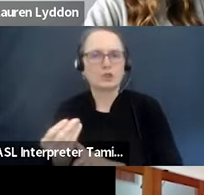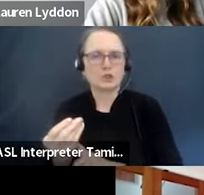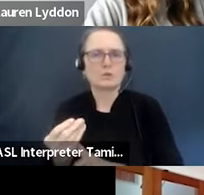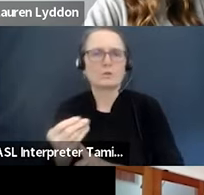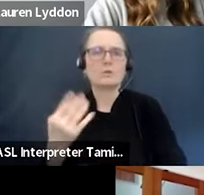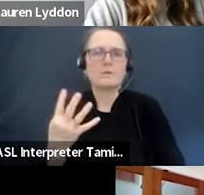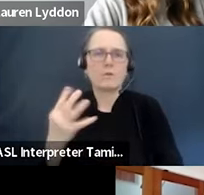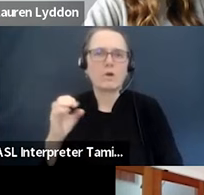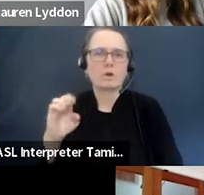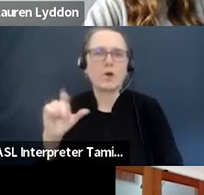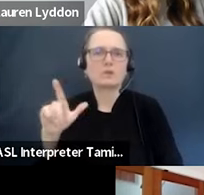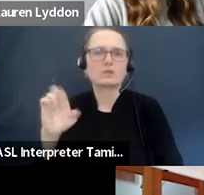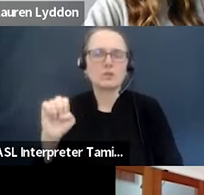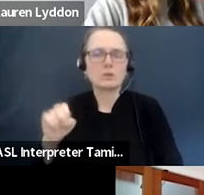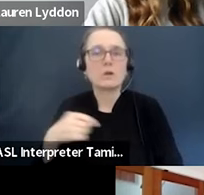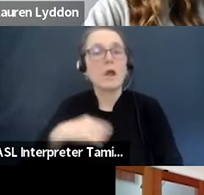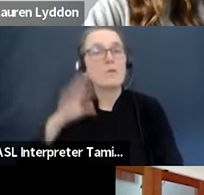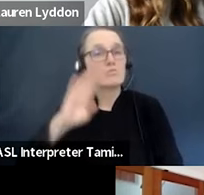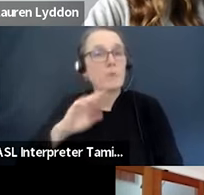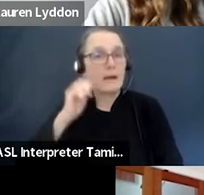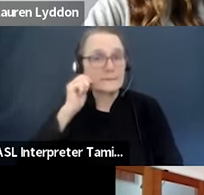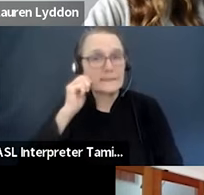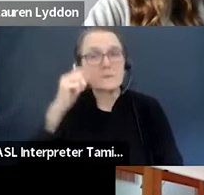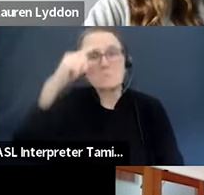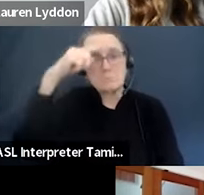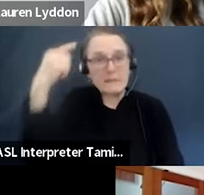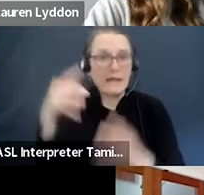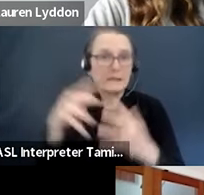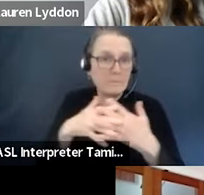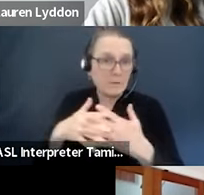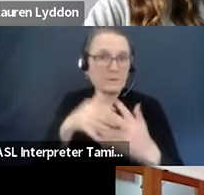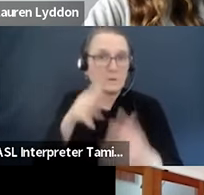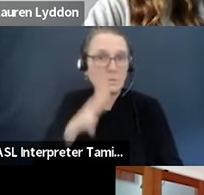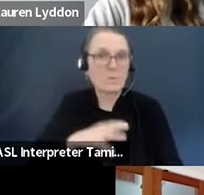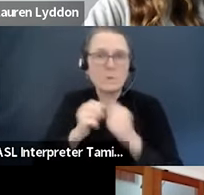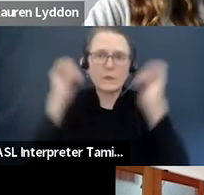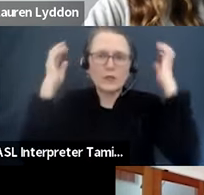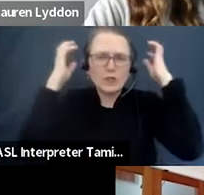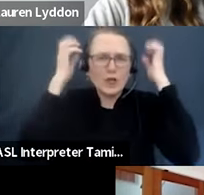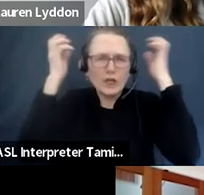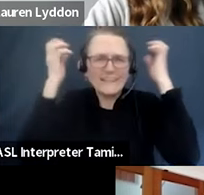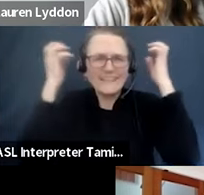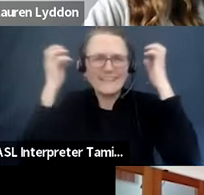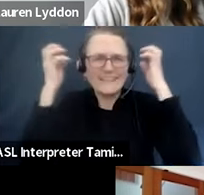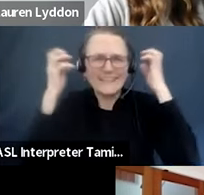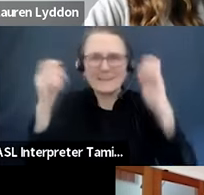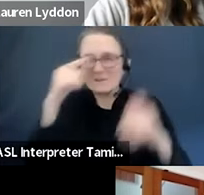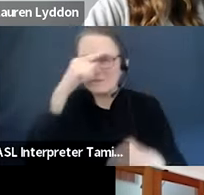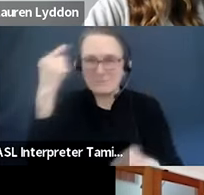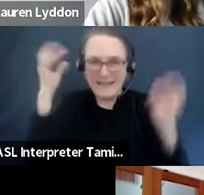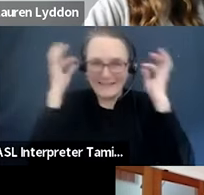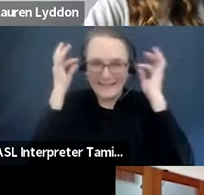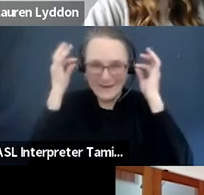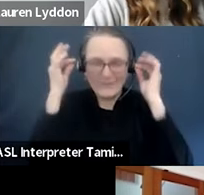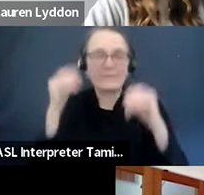brown-skinned Black American woman with curly, curly black hair. I'm wearing pink headphones,